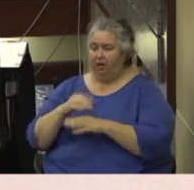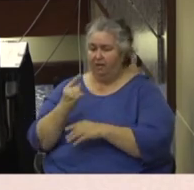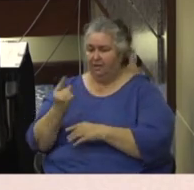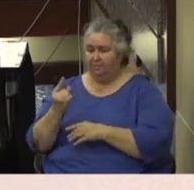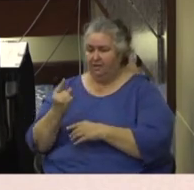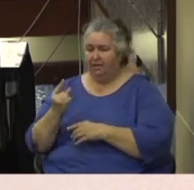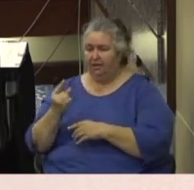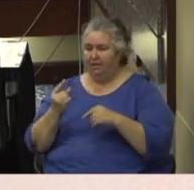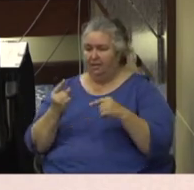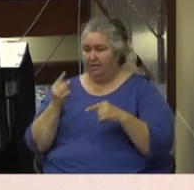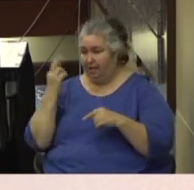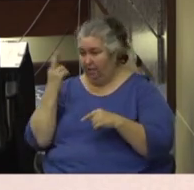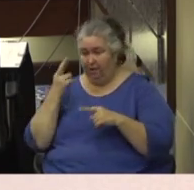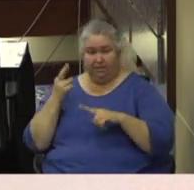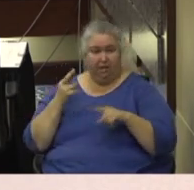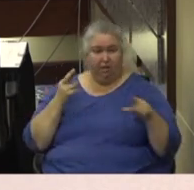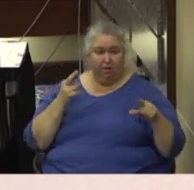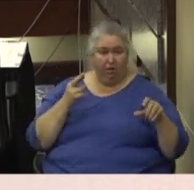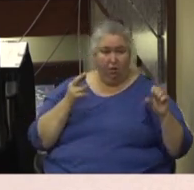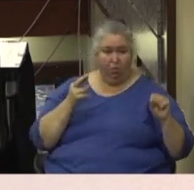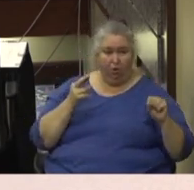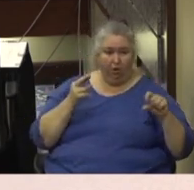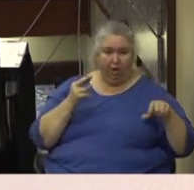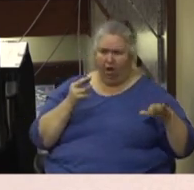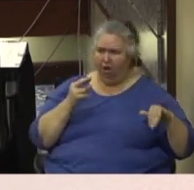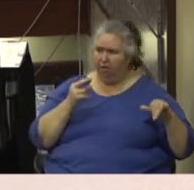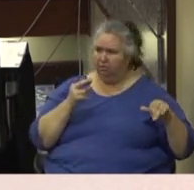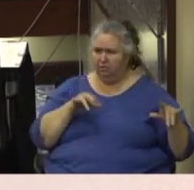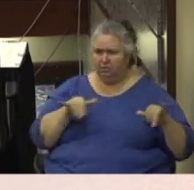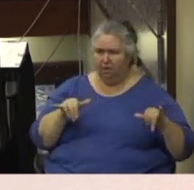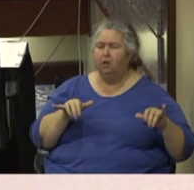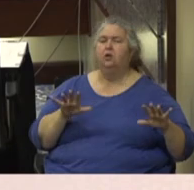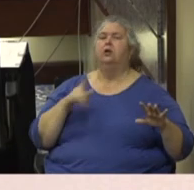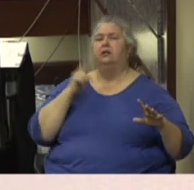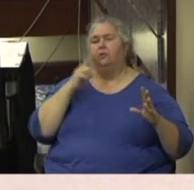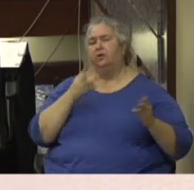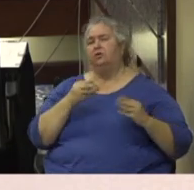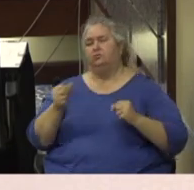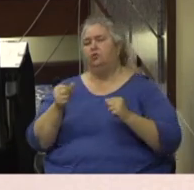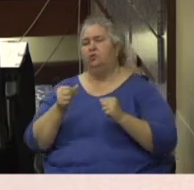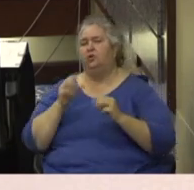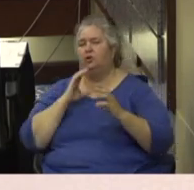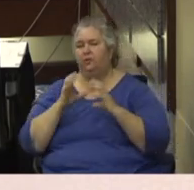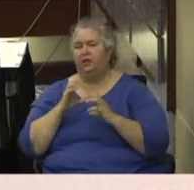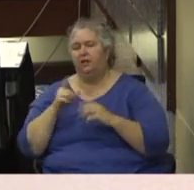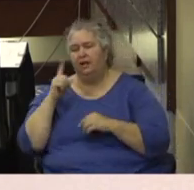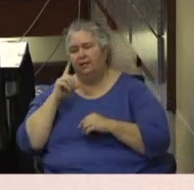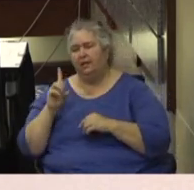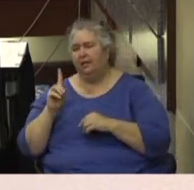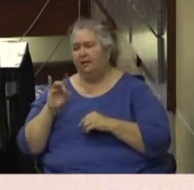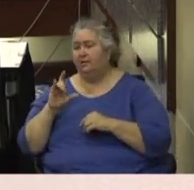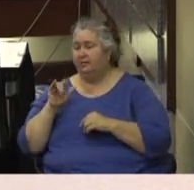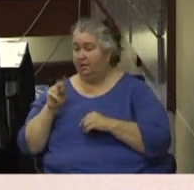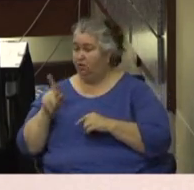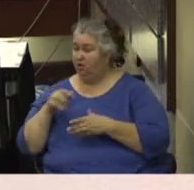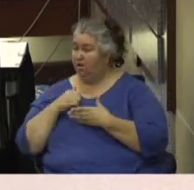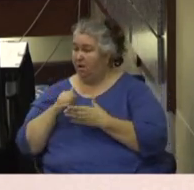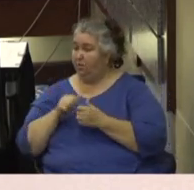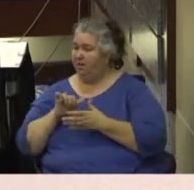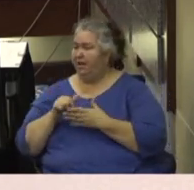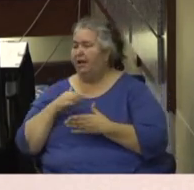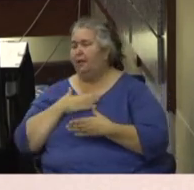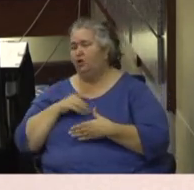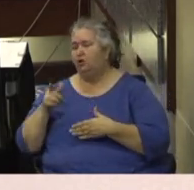working teams were working on. And we just need to smooth out the communication a little bit. think Dylan can really help with that. and I, Dylan, appreciate you facilitating,